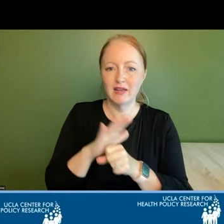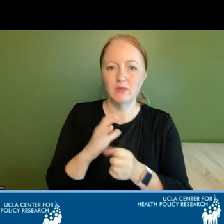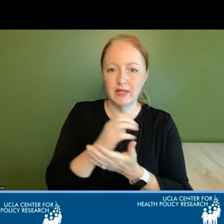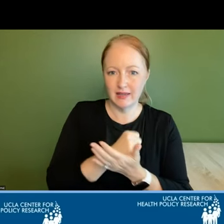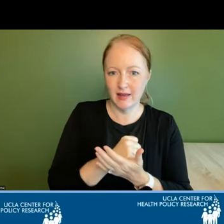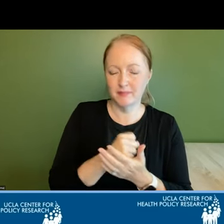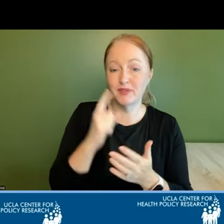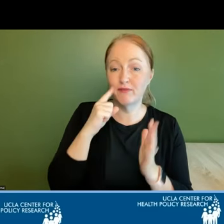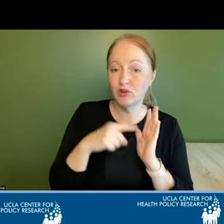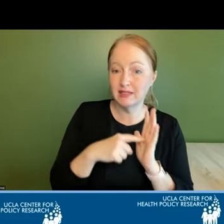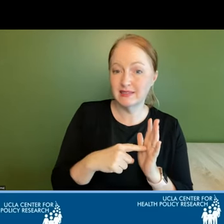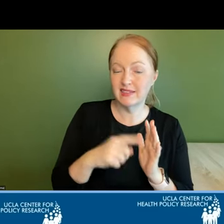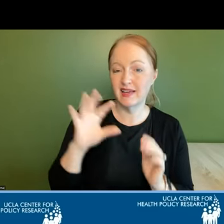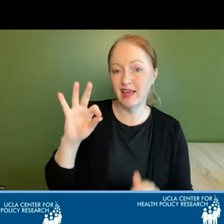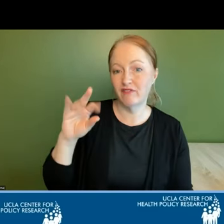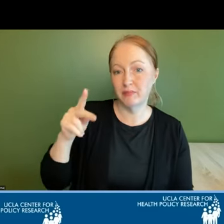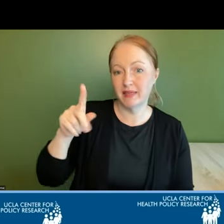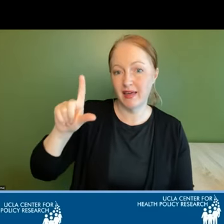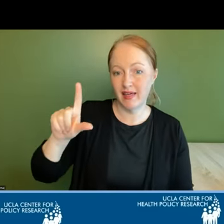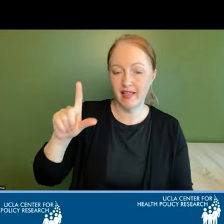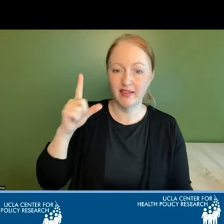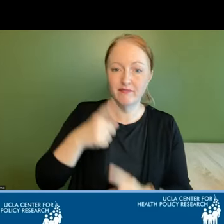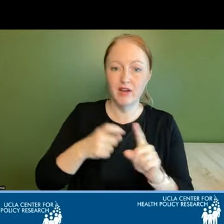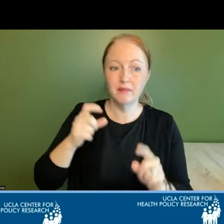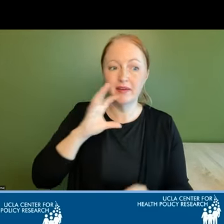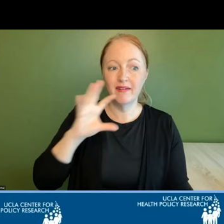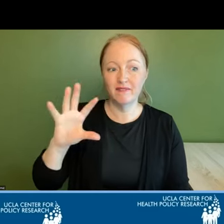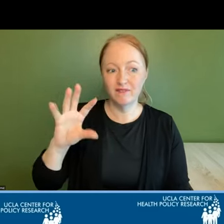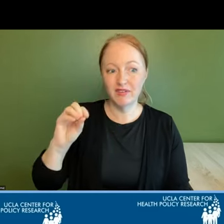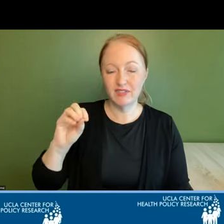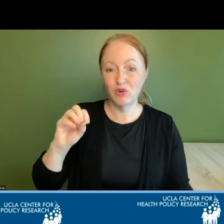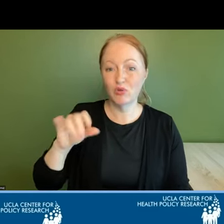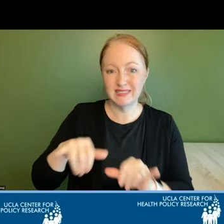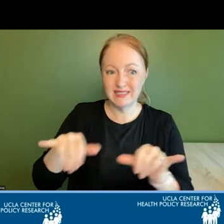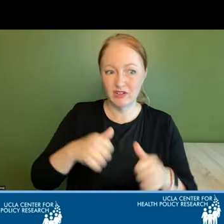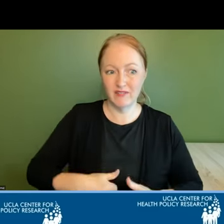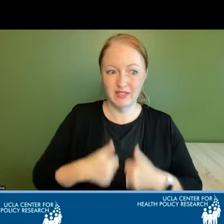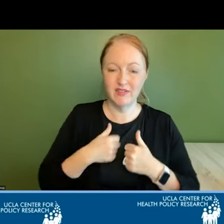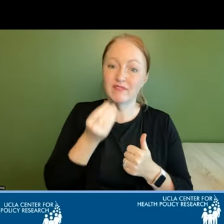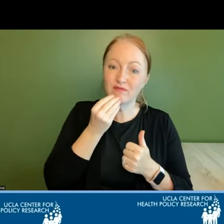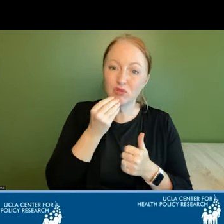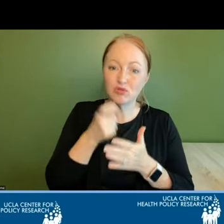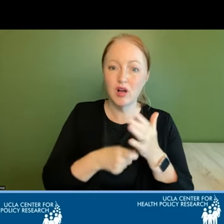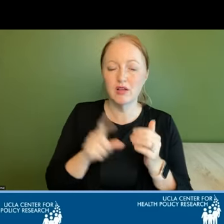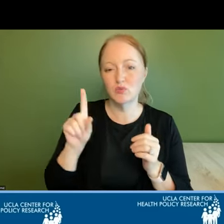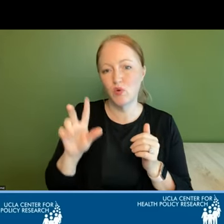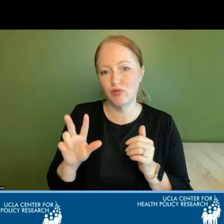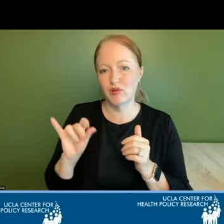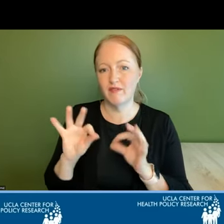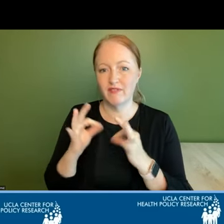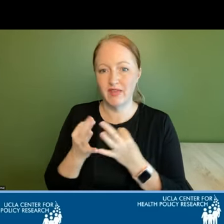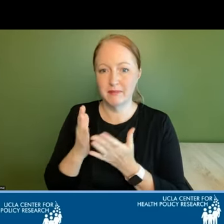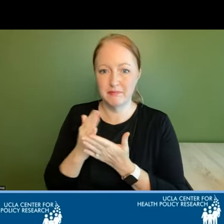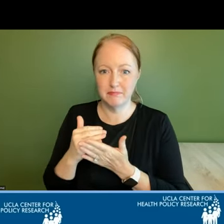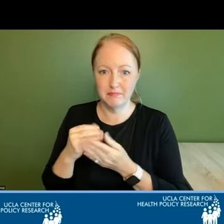for instance the fpl is based on a 50-year-old standard of living where food costs took up one-third of a family's budget